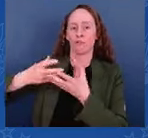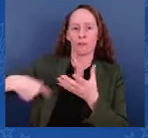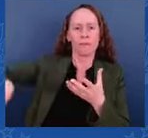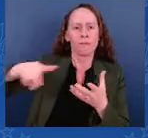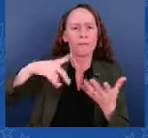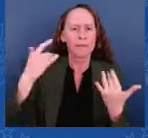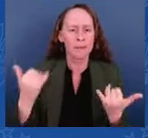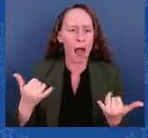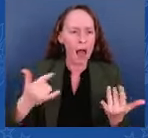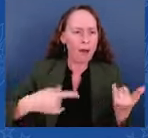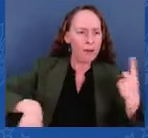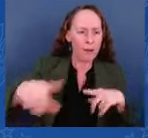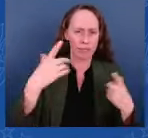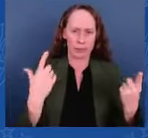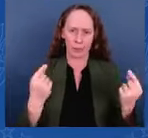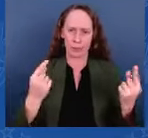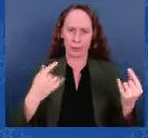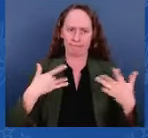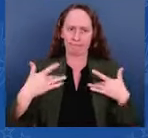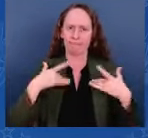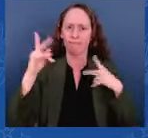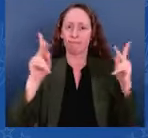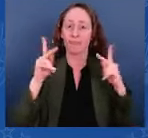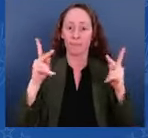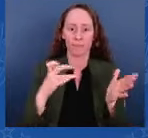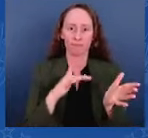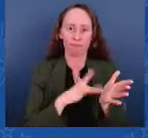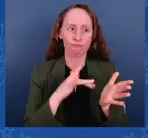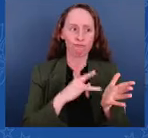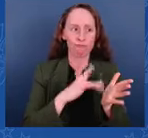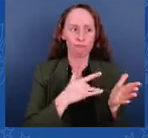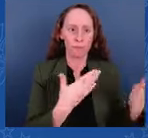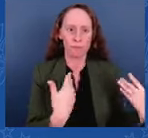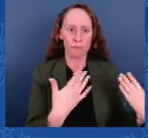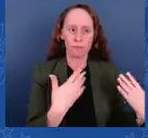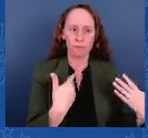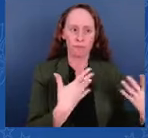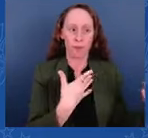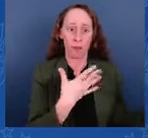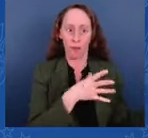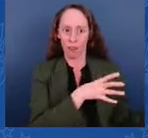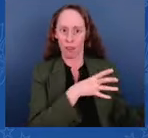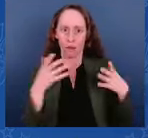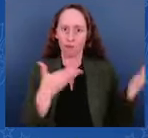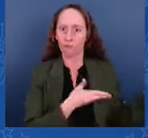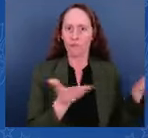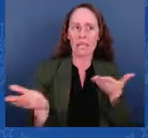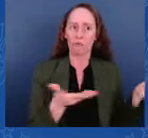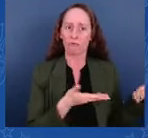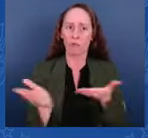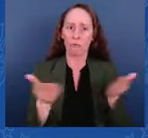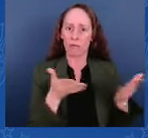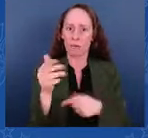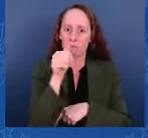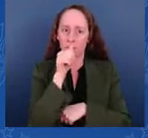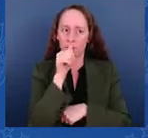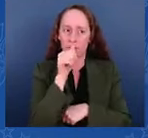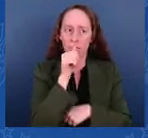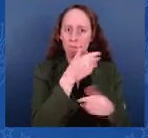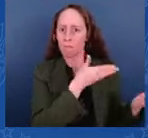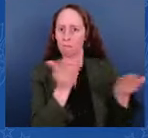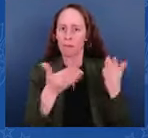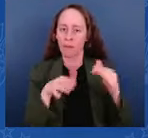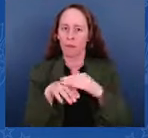and incentivize people to give tips to law enforcement to provide information that brings smugglers to justice.